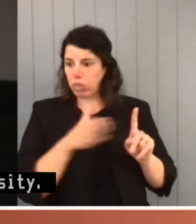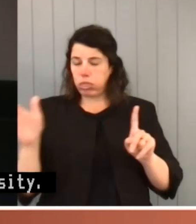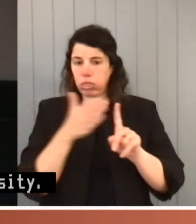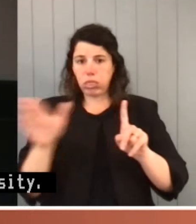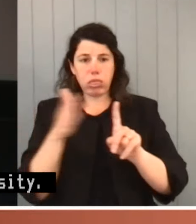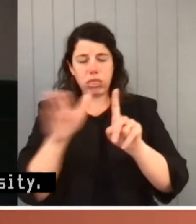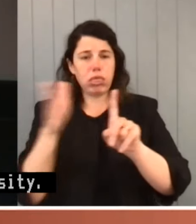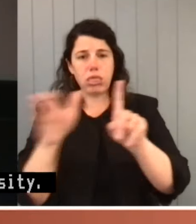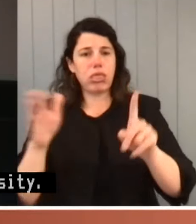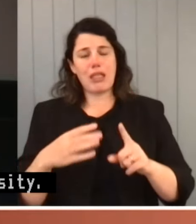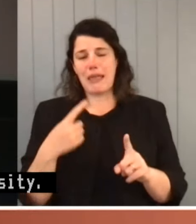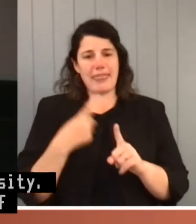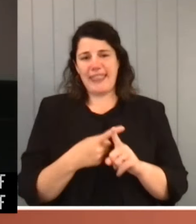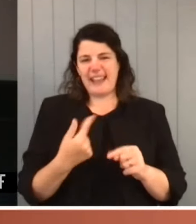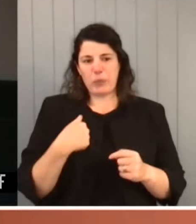metaphors.